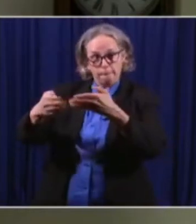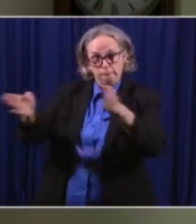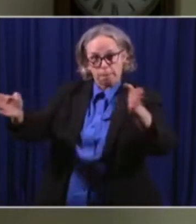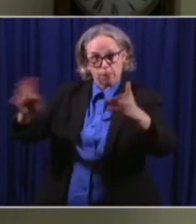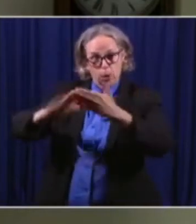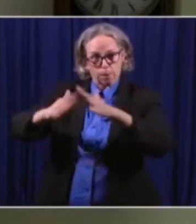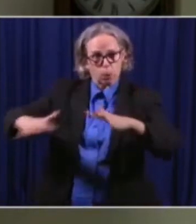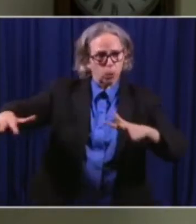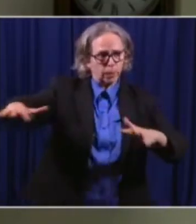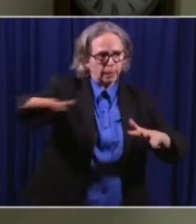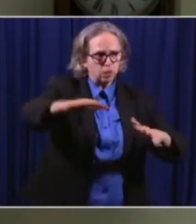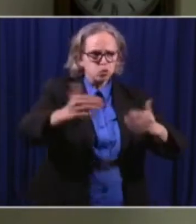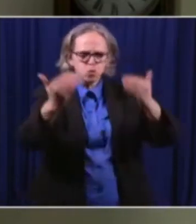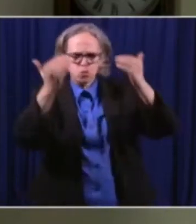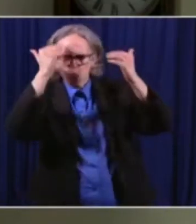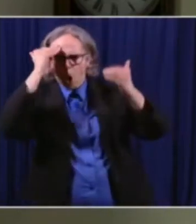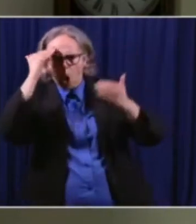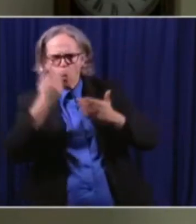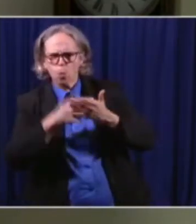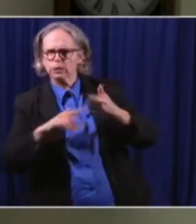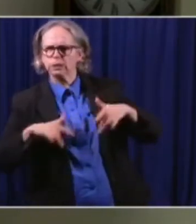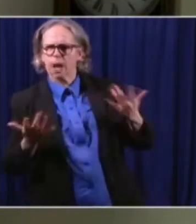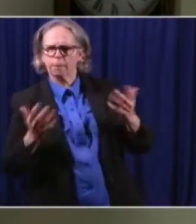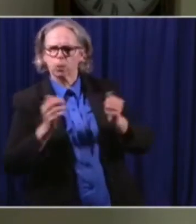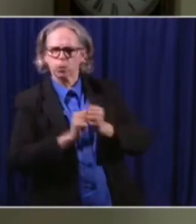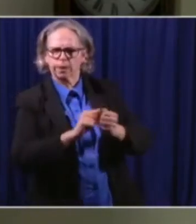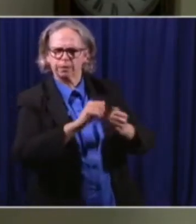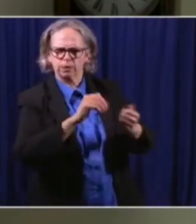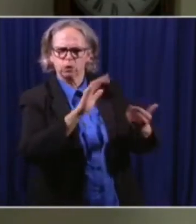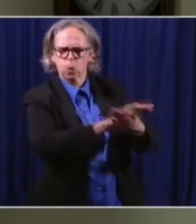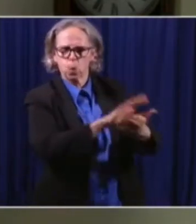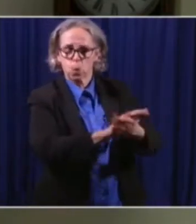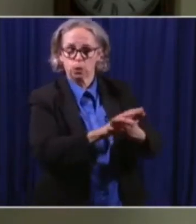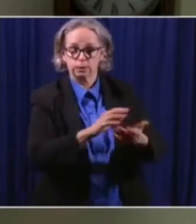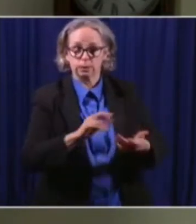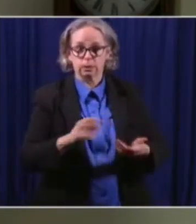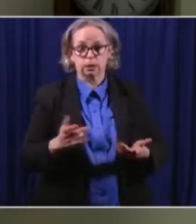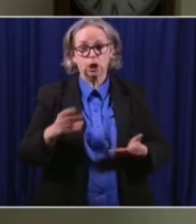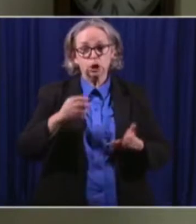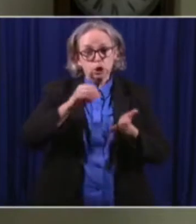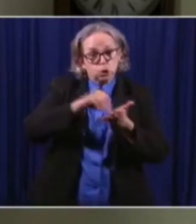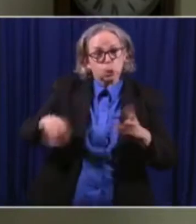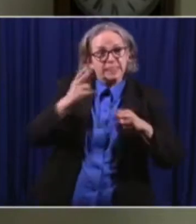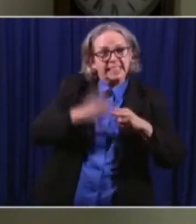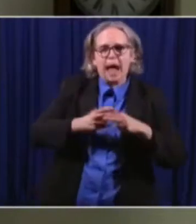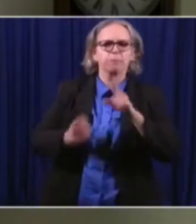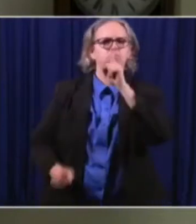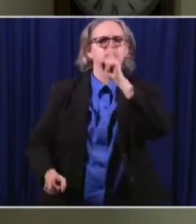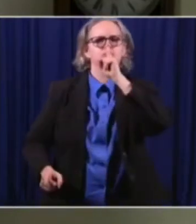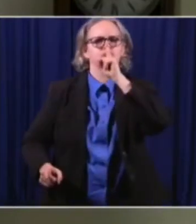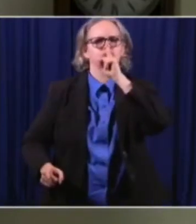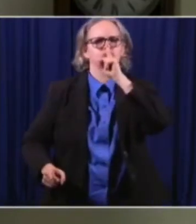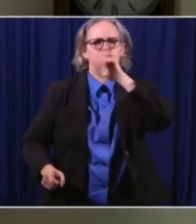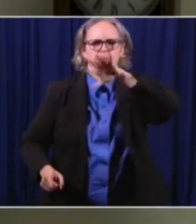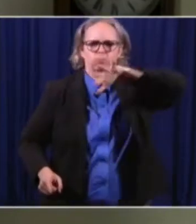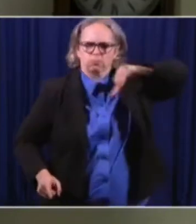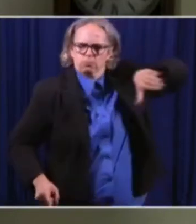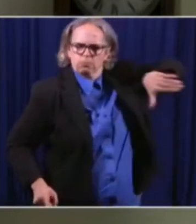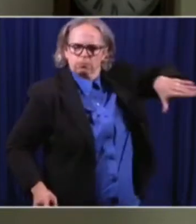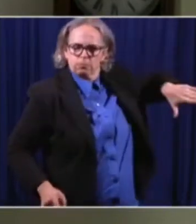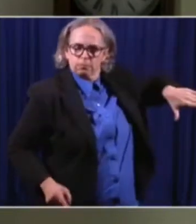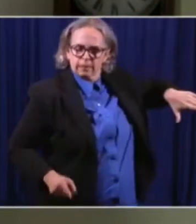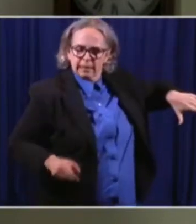the school not by name of course but for the public to be able to understand if there is in fact virus